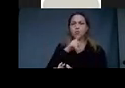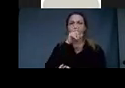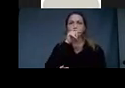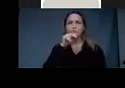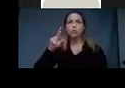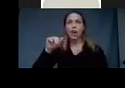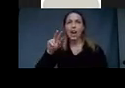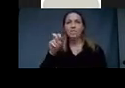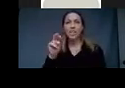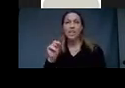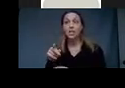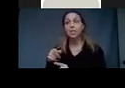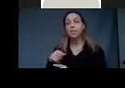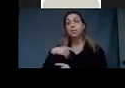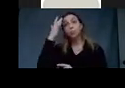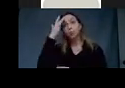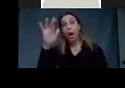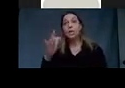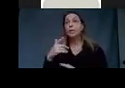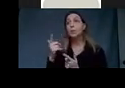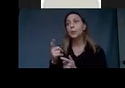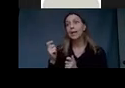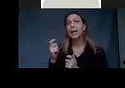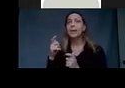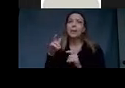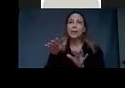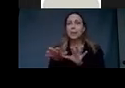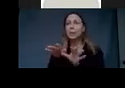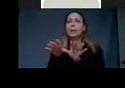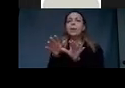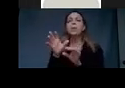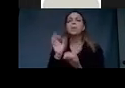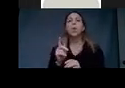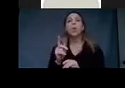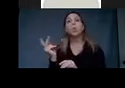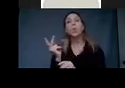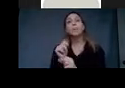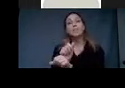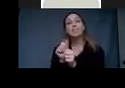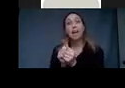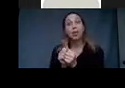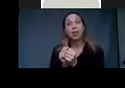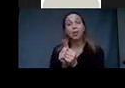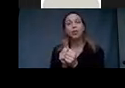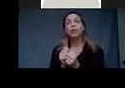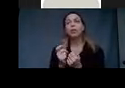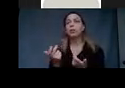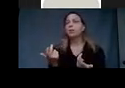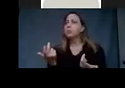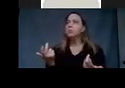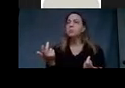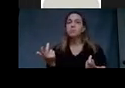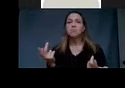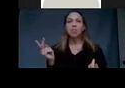quick and bright and agile. And so together, they are, you know, they're